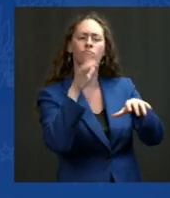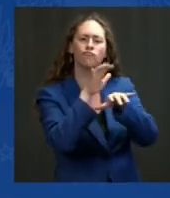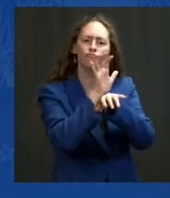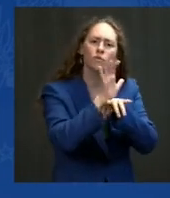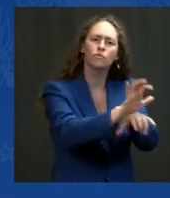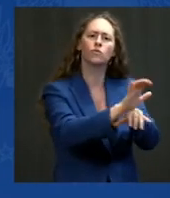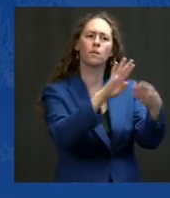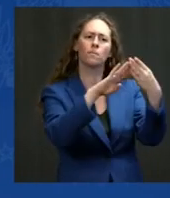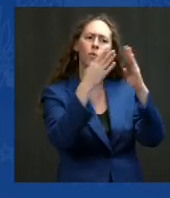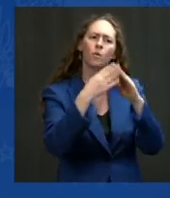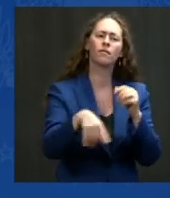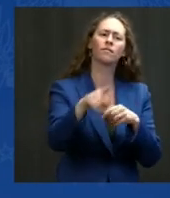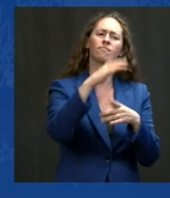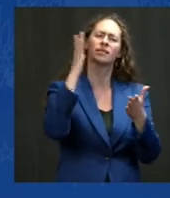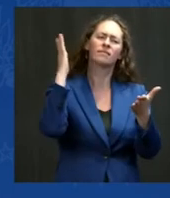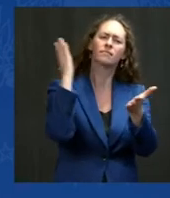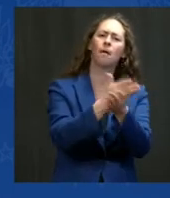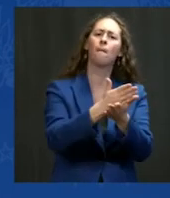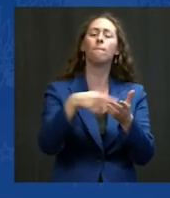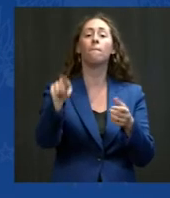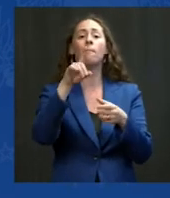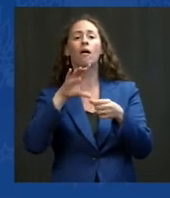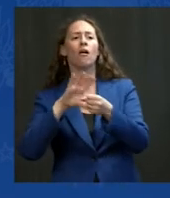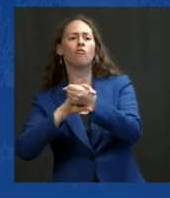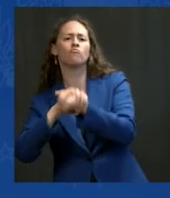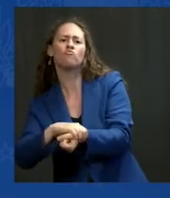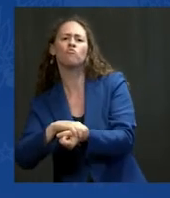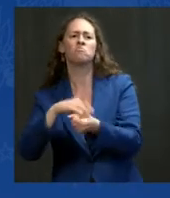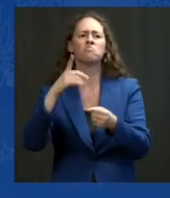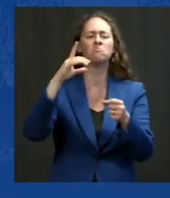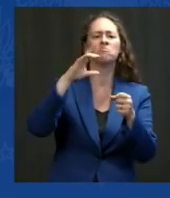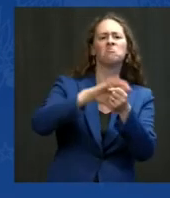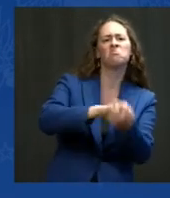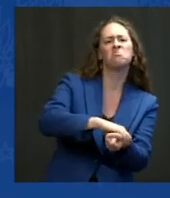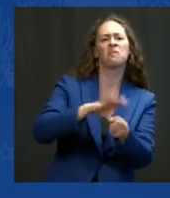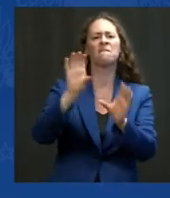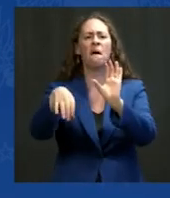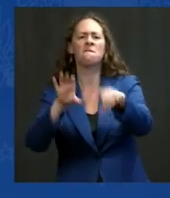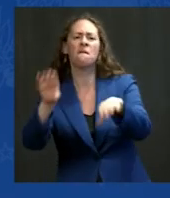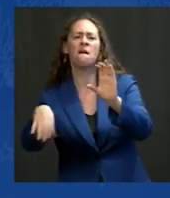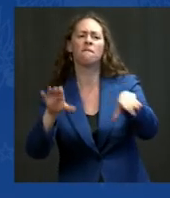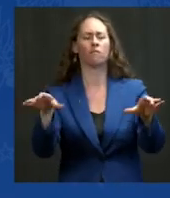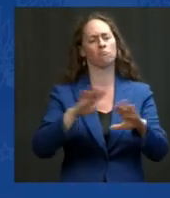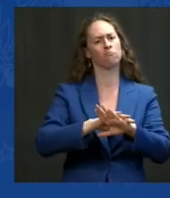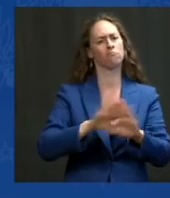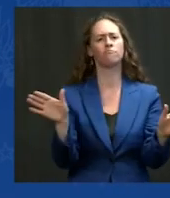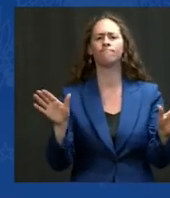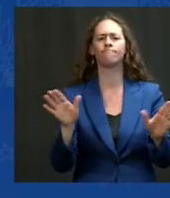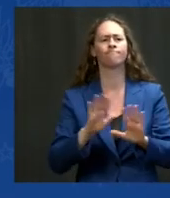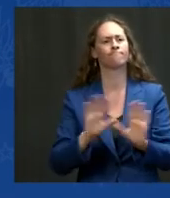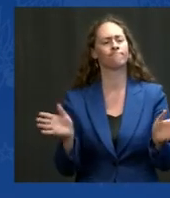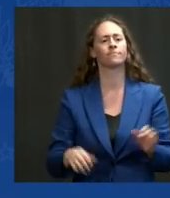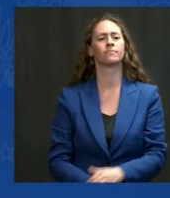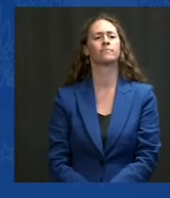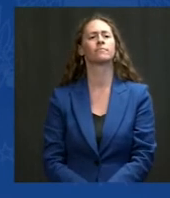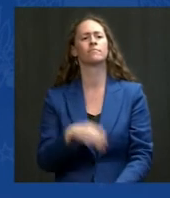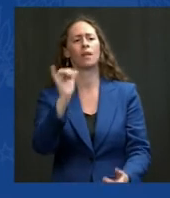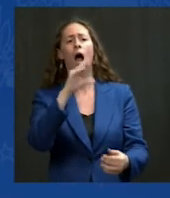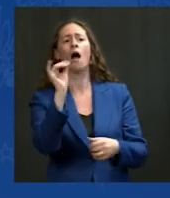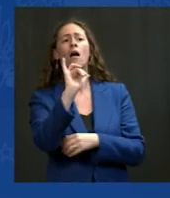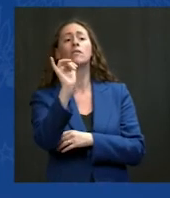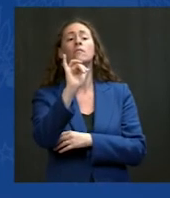political gerrymandering. Last month, Republicans opposed even debating,